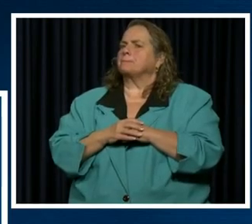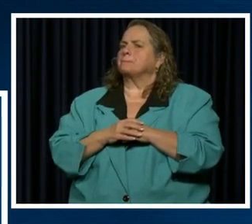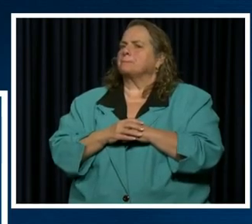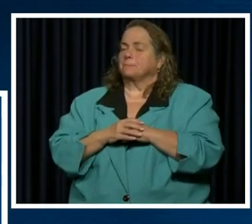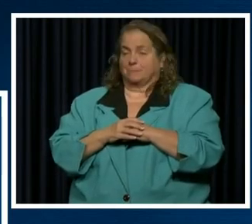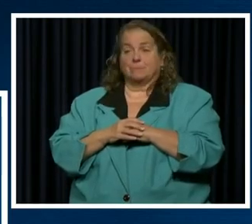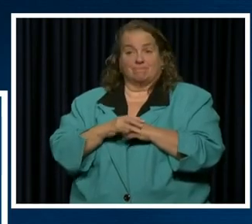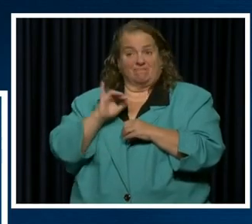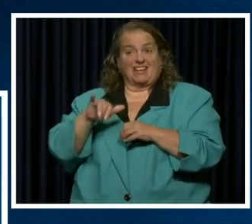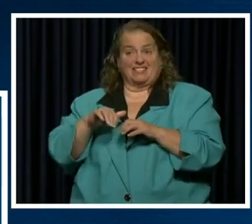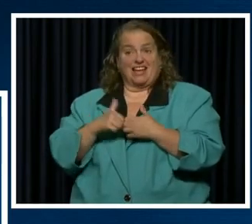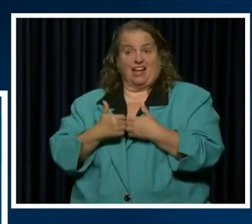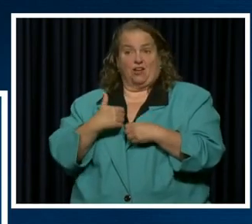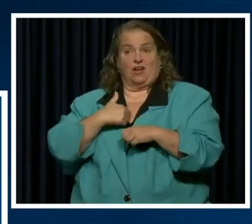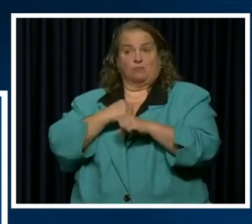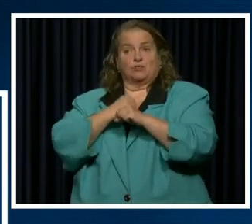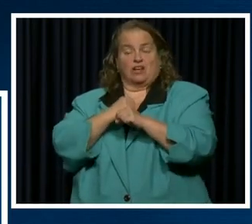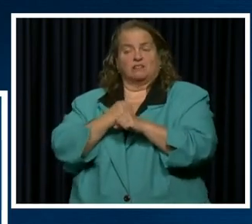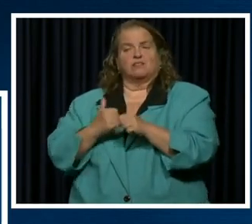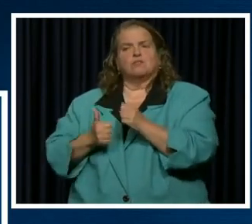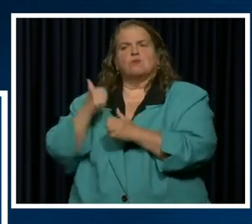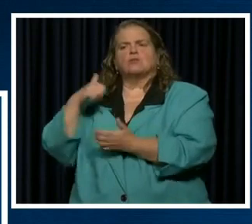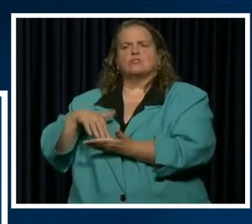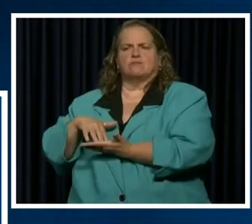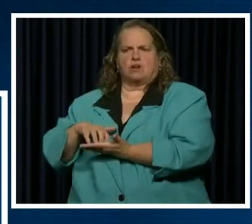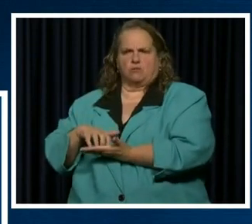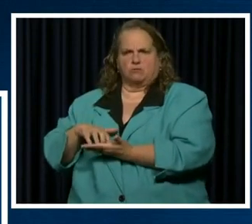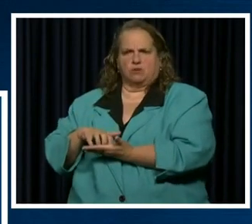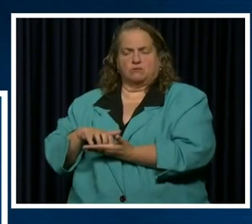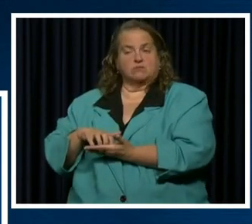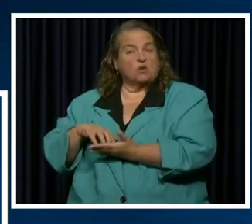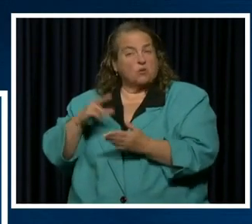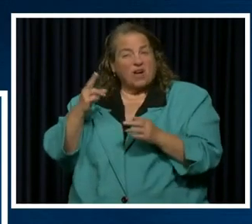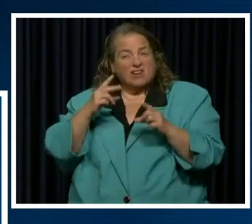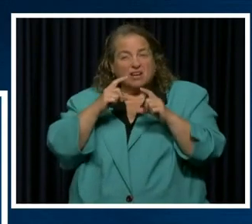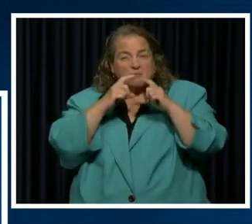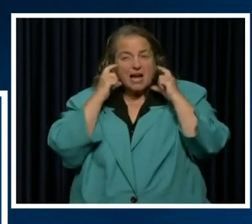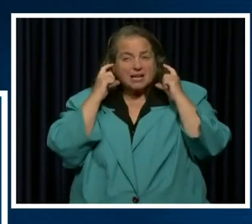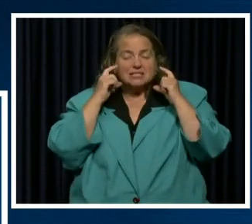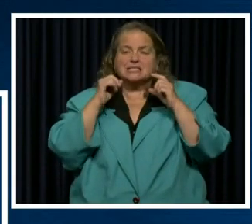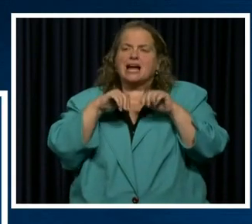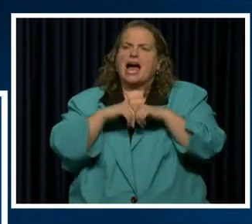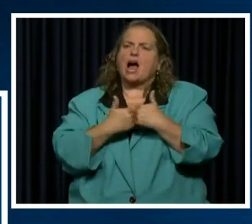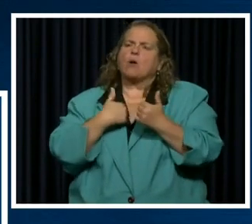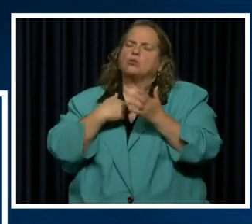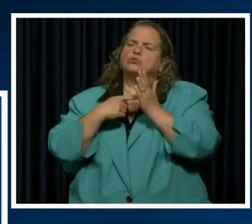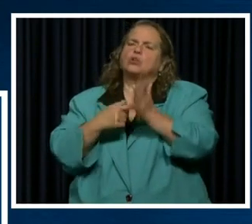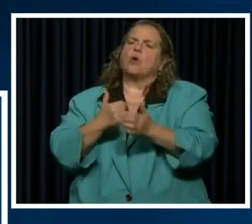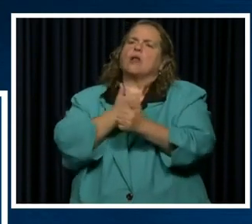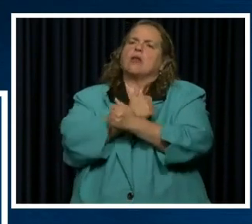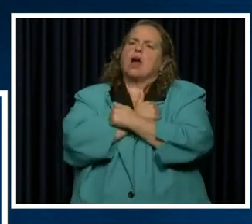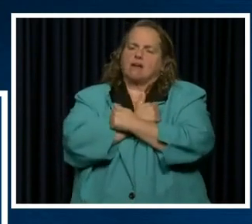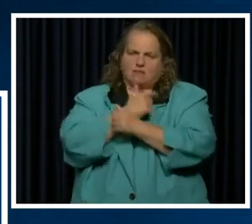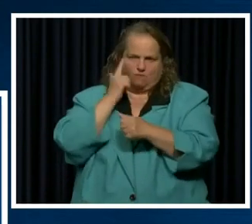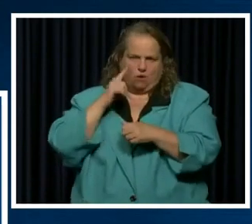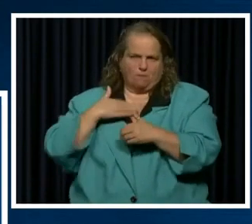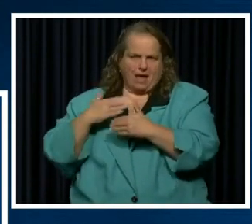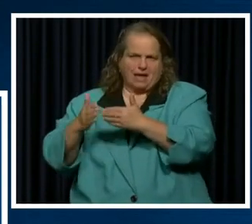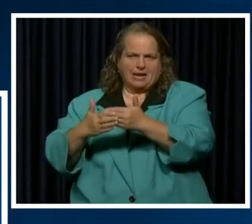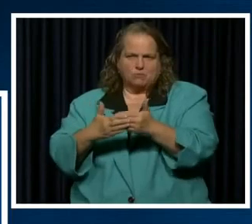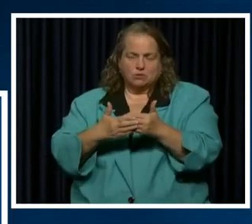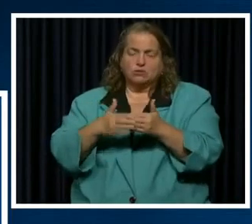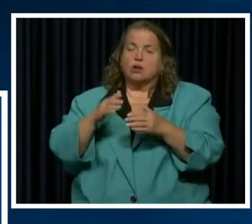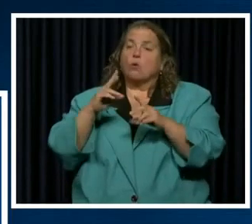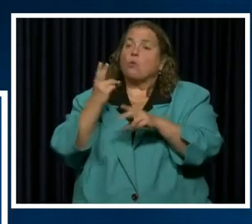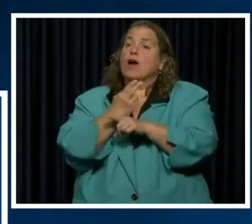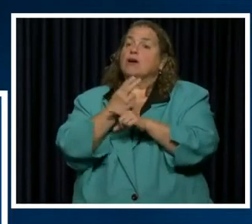is how I protect the vulnerable. Wearing a mask is how I show love for my neighbors. Wearing a mask is